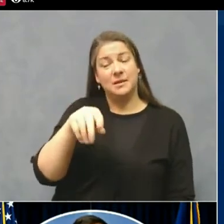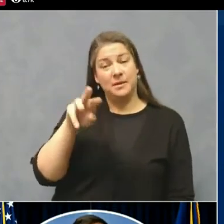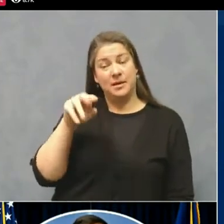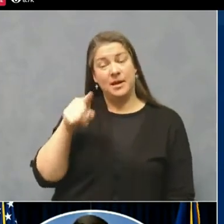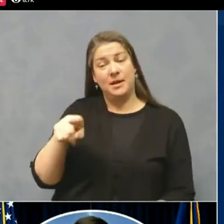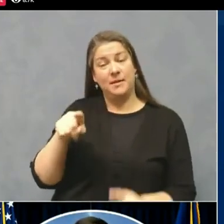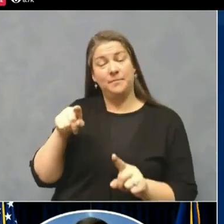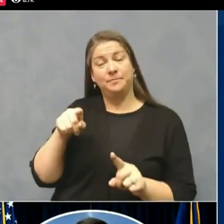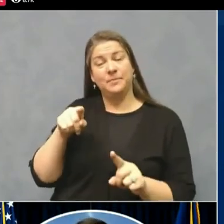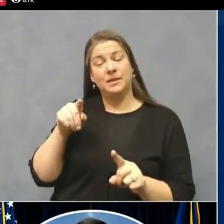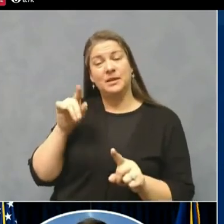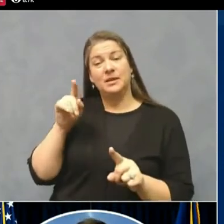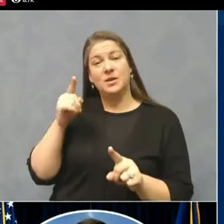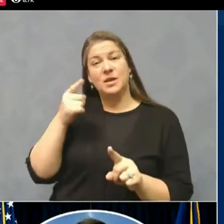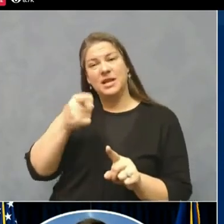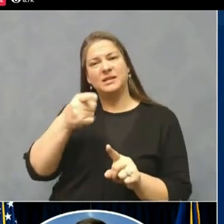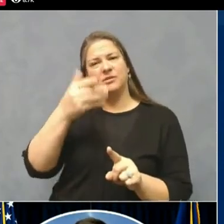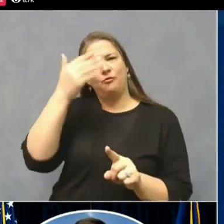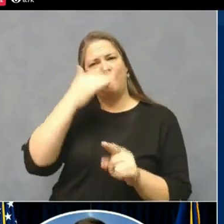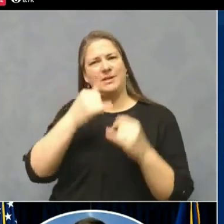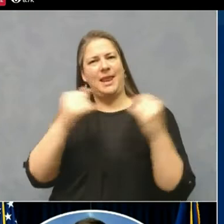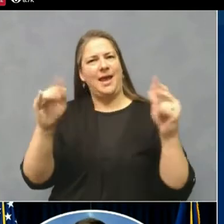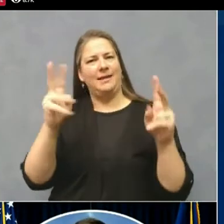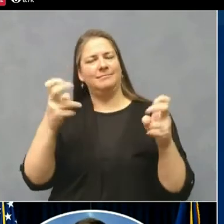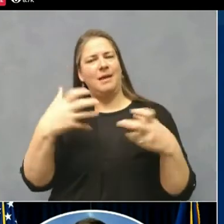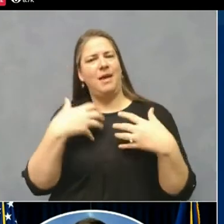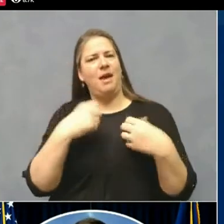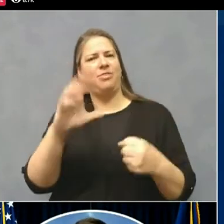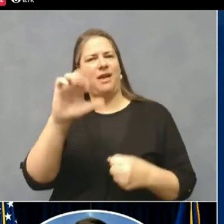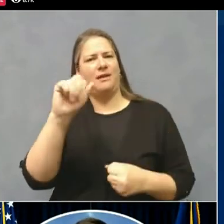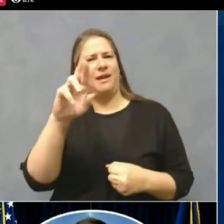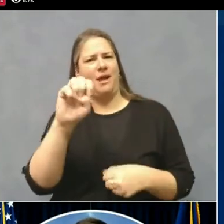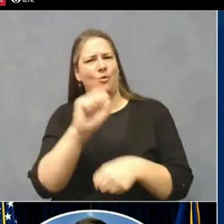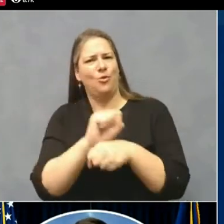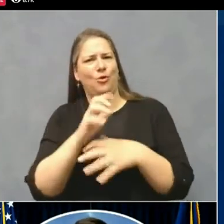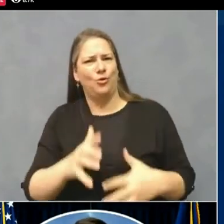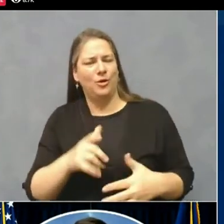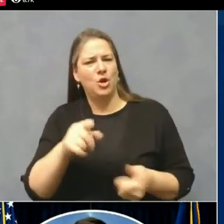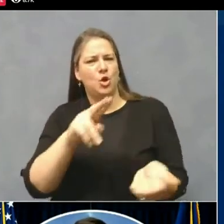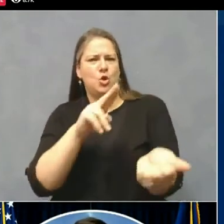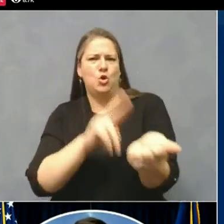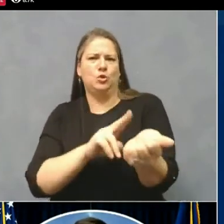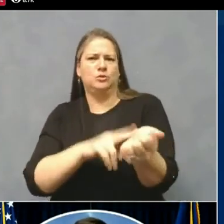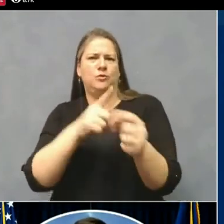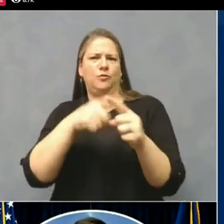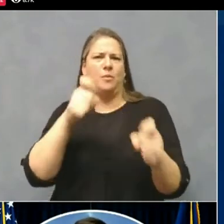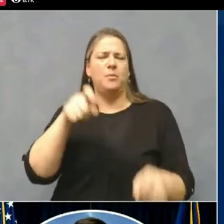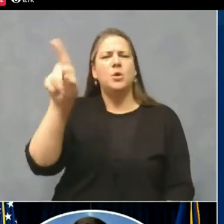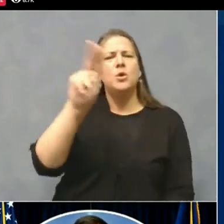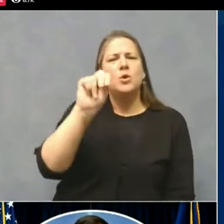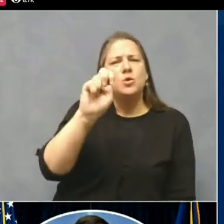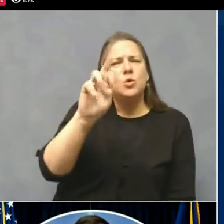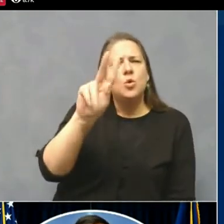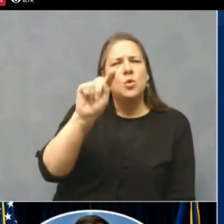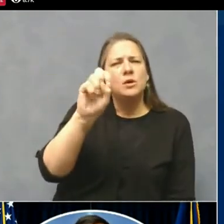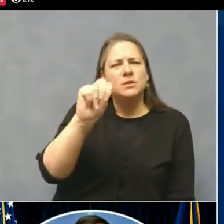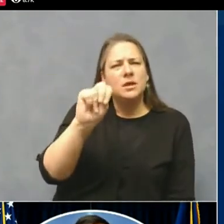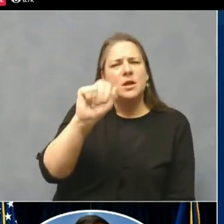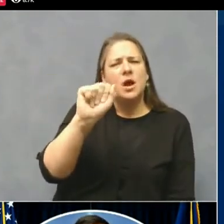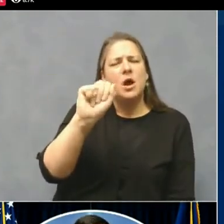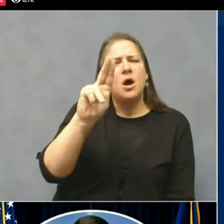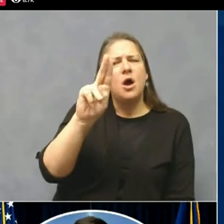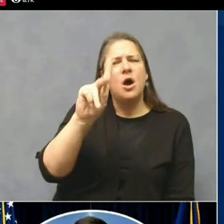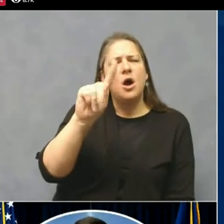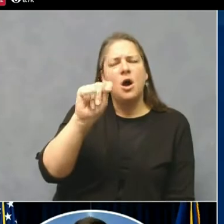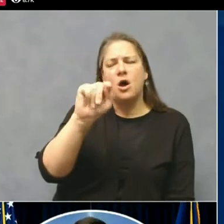healthcare workers. Michael Rodriguez was a nurse at Norton Audubon Hospital in Louisville. He is only